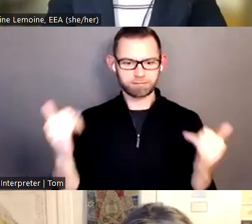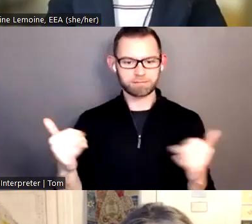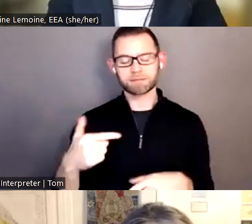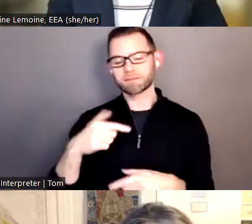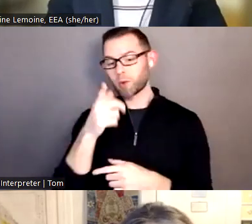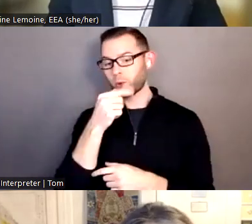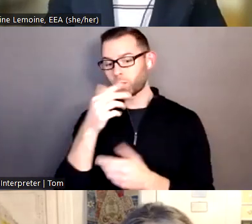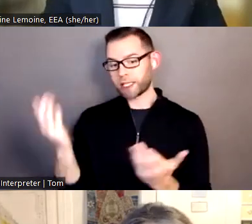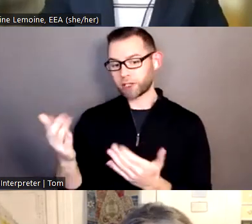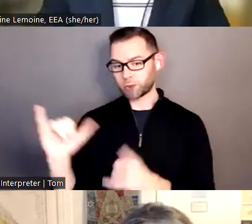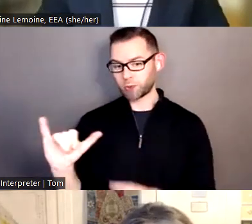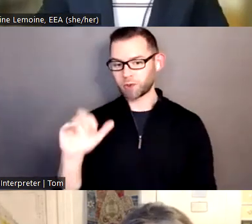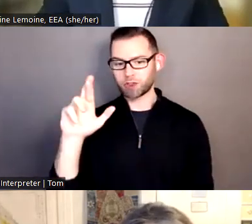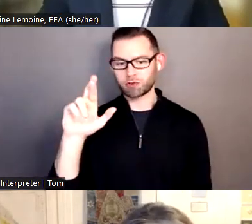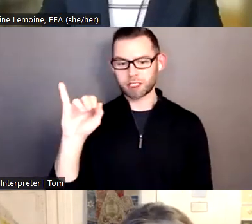Environmental Justice.